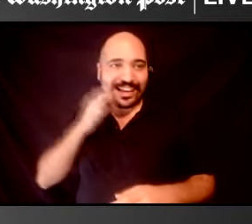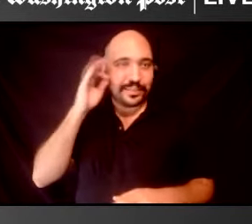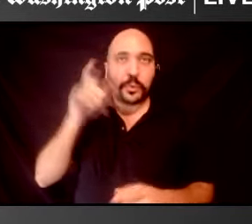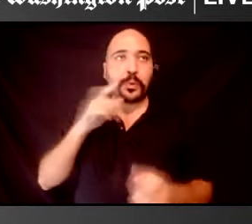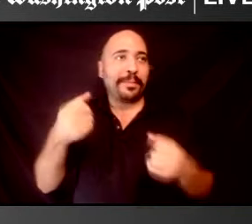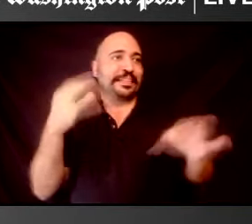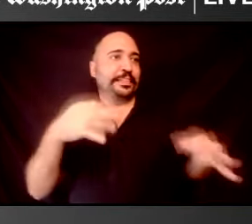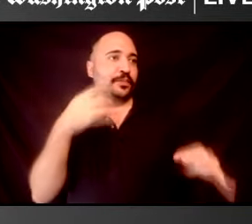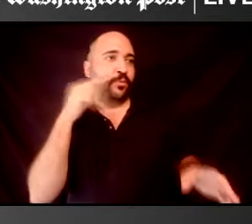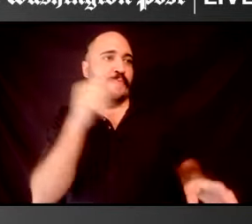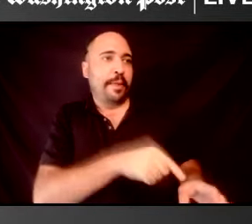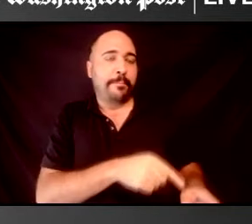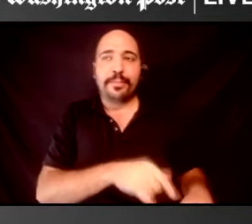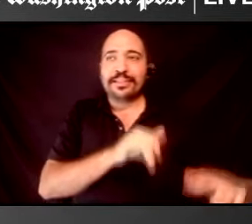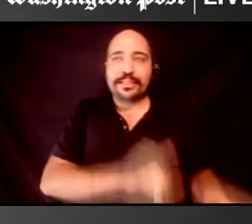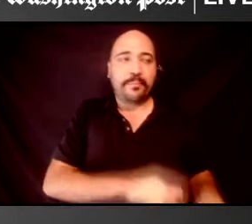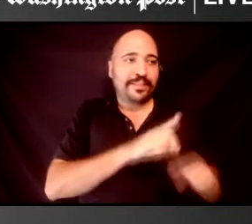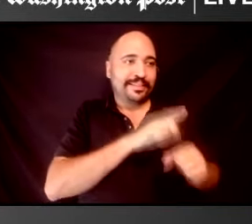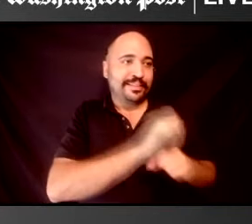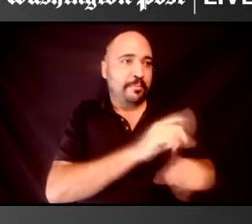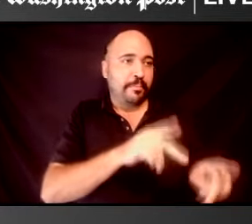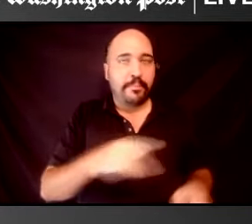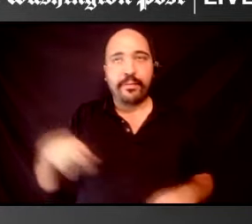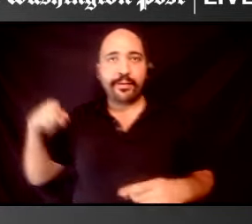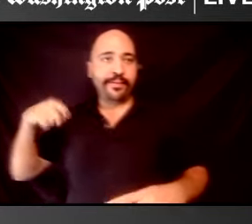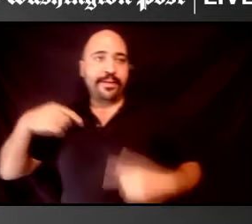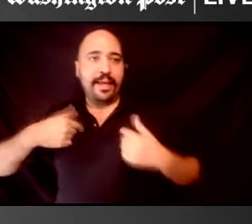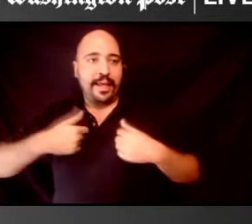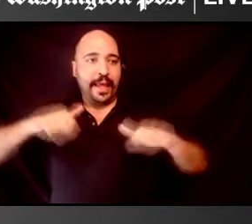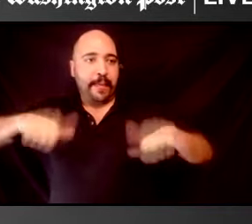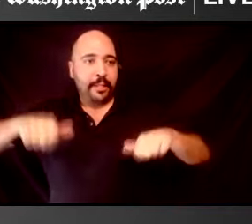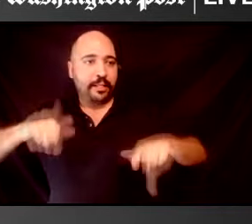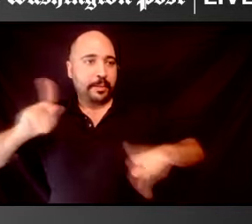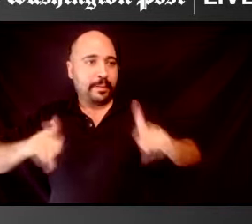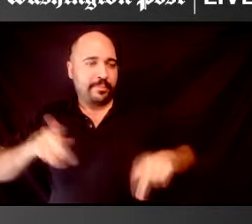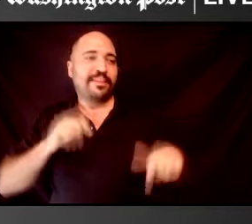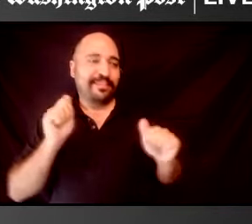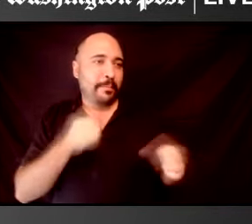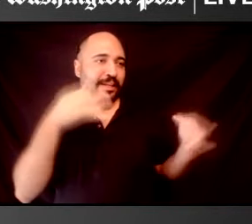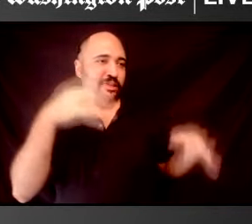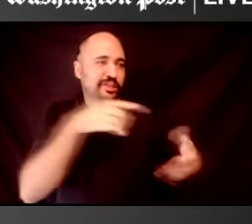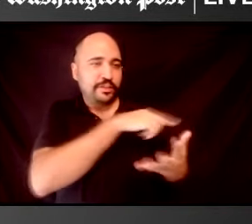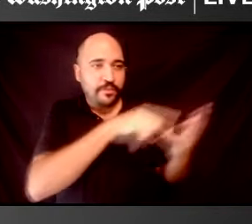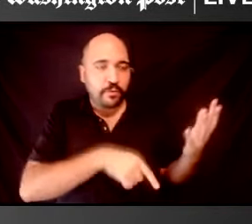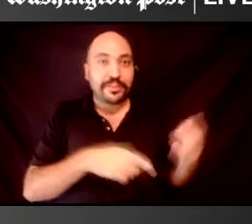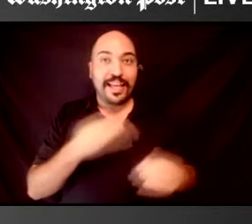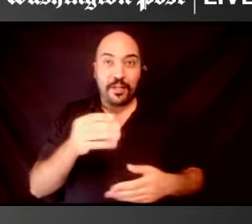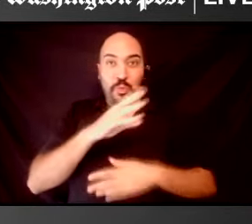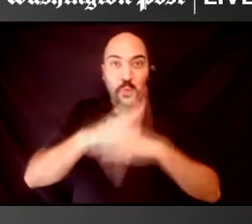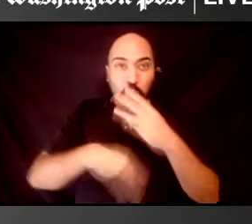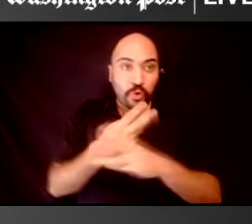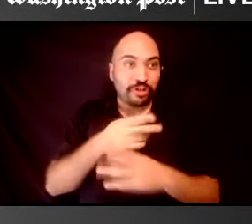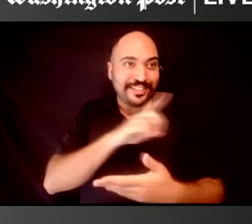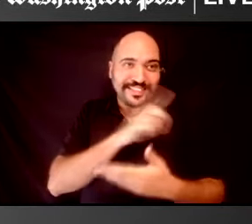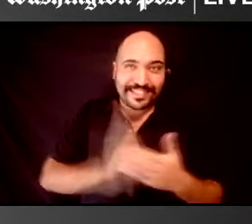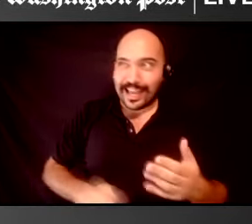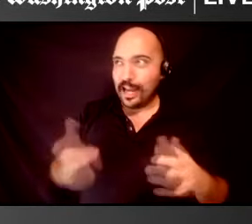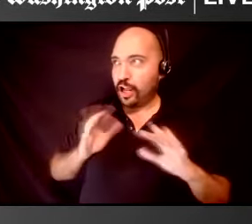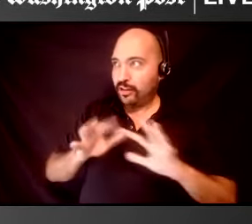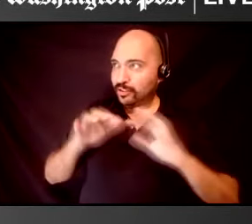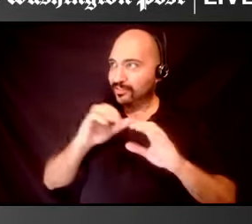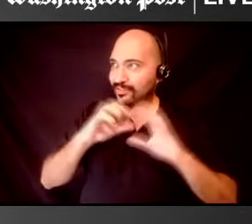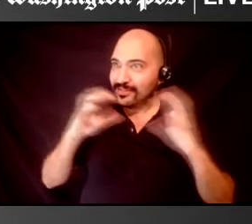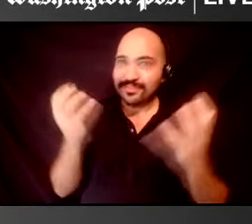people. You know, this world, this country has been designed by and for the abled and it purposefully keeps us down.